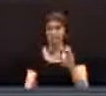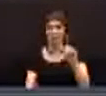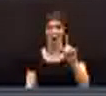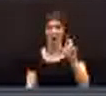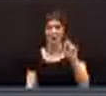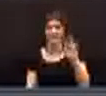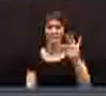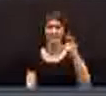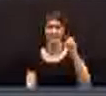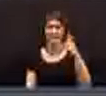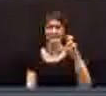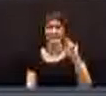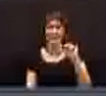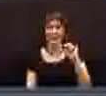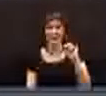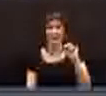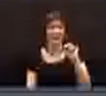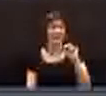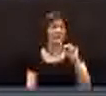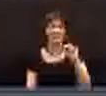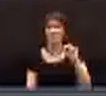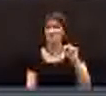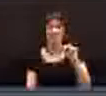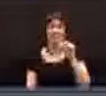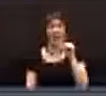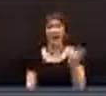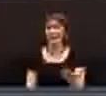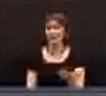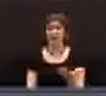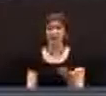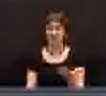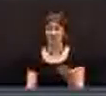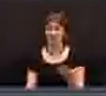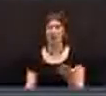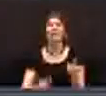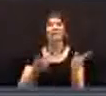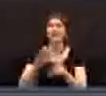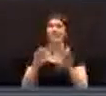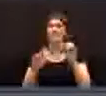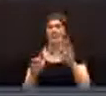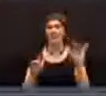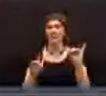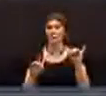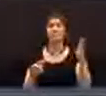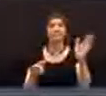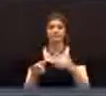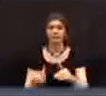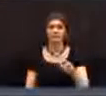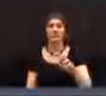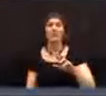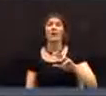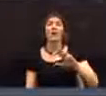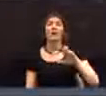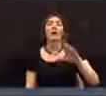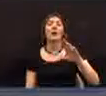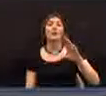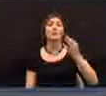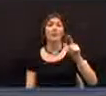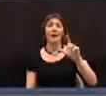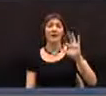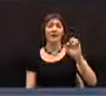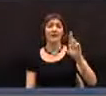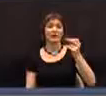Arden Fagelson. Either one of Okay. We'll skip Robert Fagelson. Two. R. Michael Fairchild. Yay.